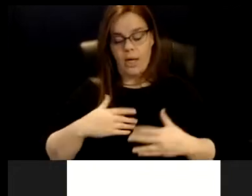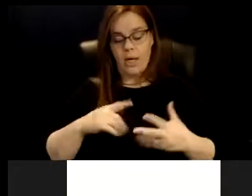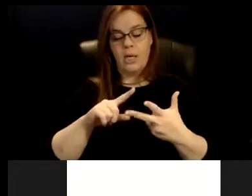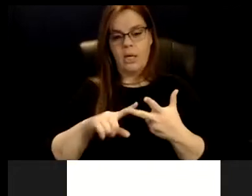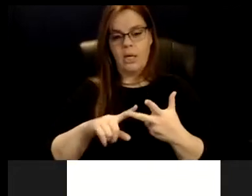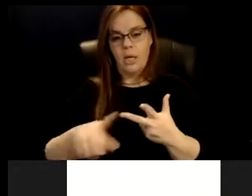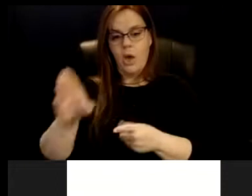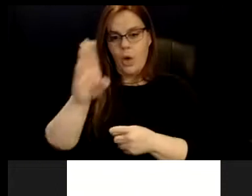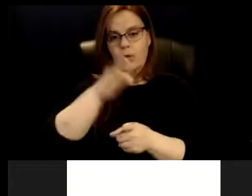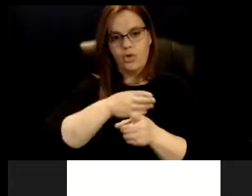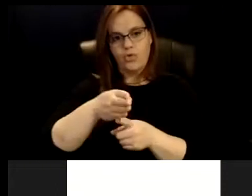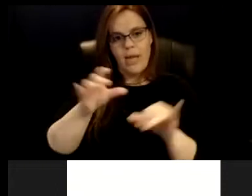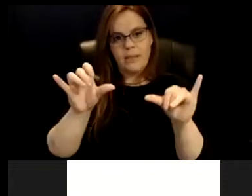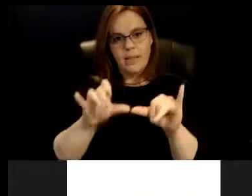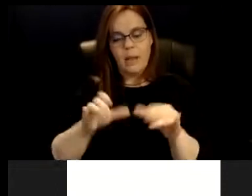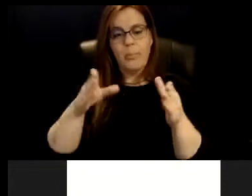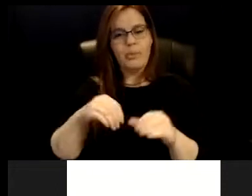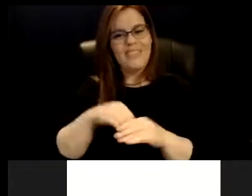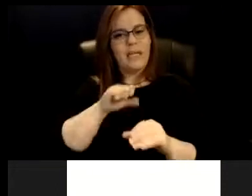sized person in the suit.